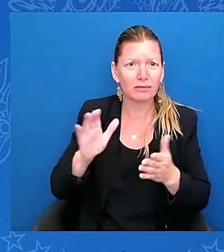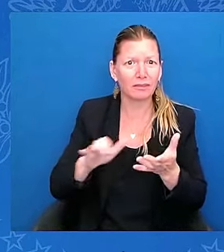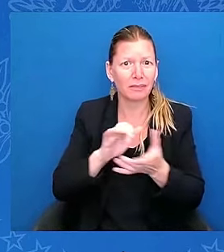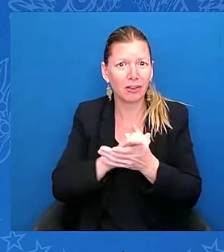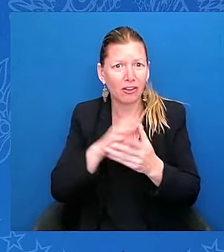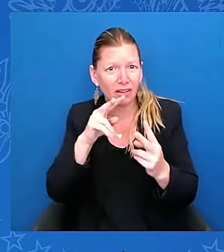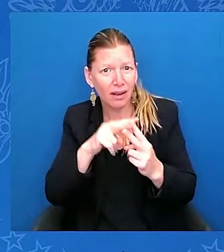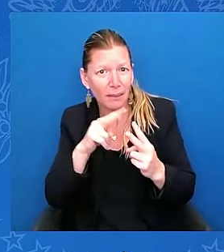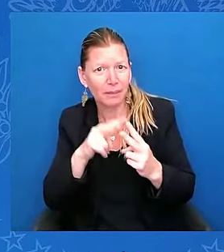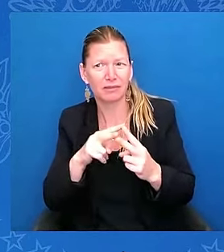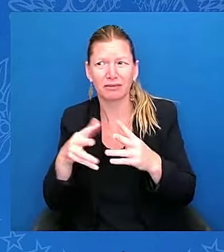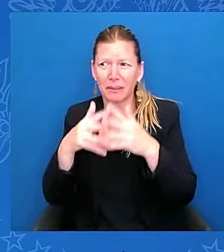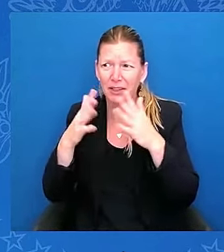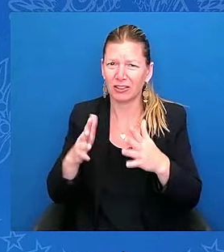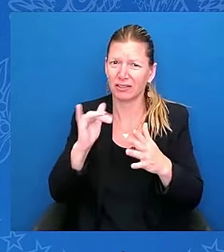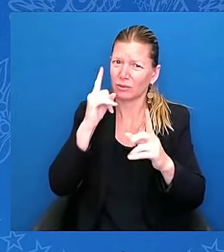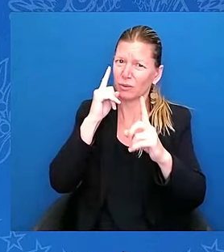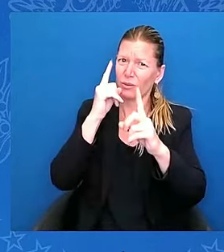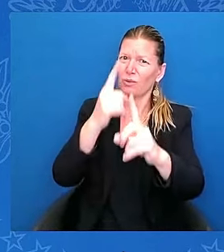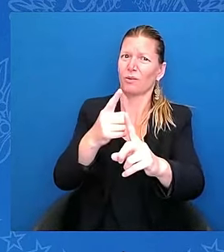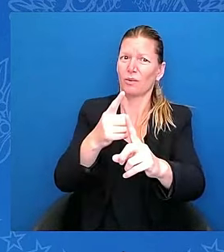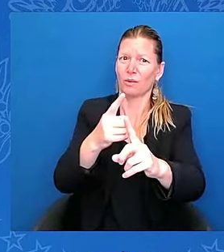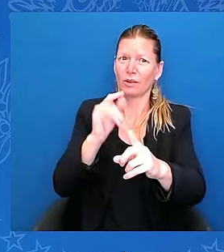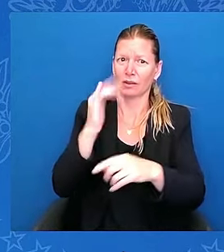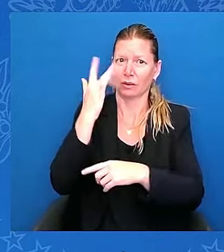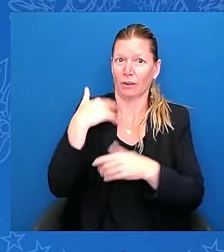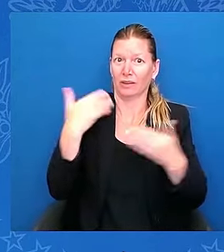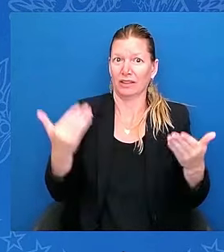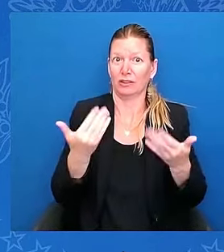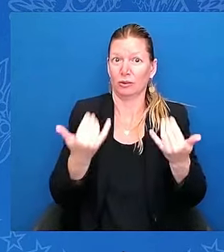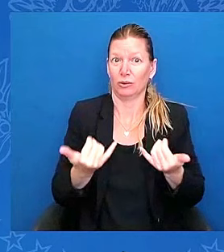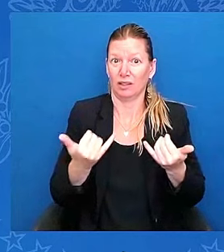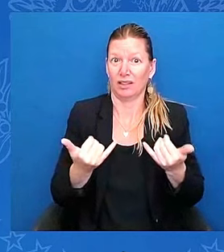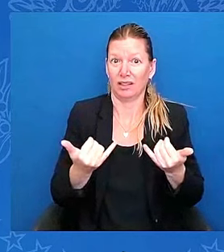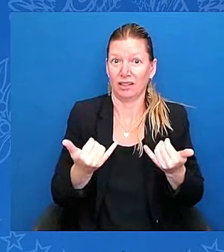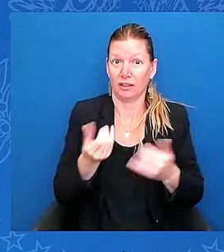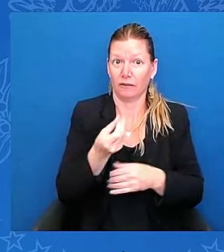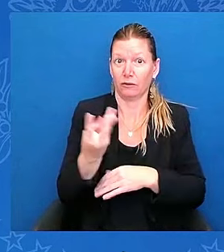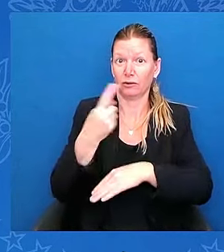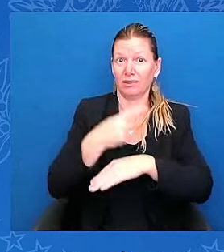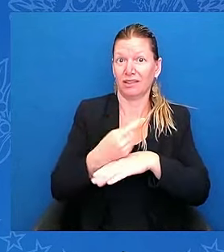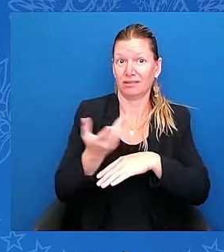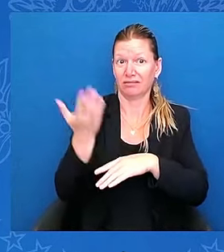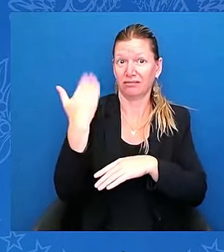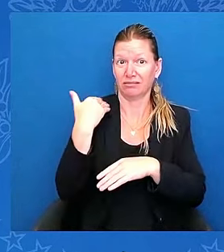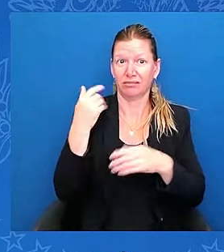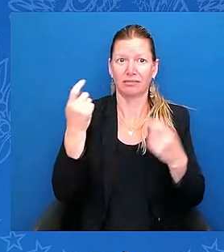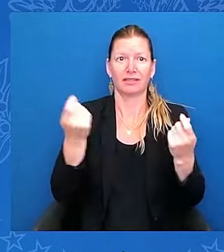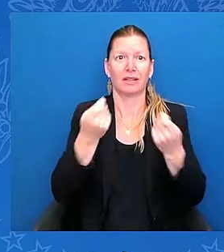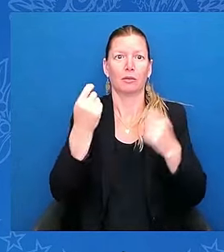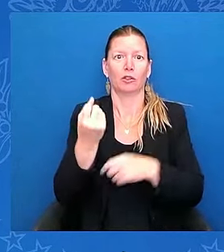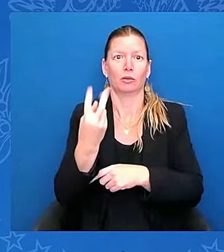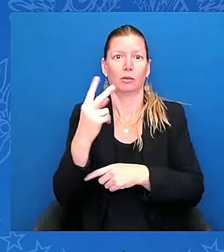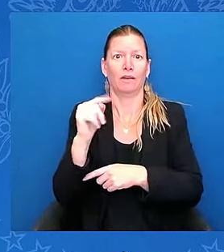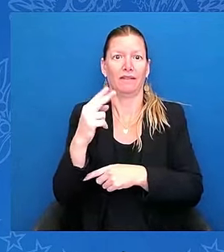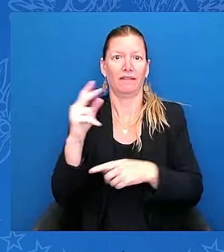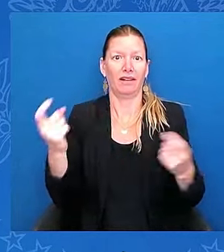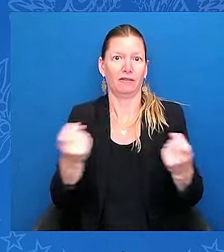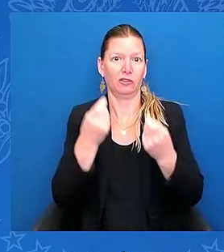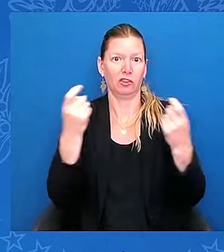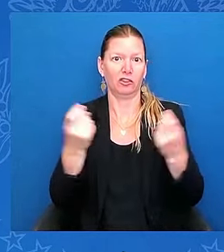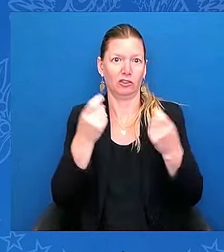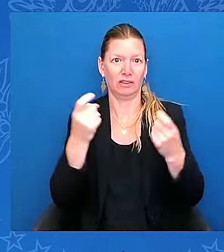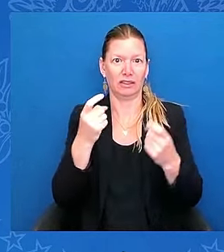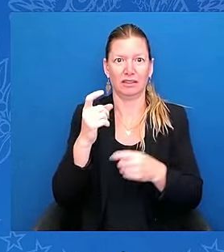of taking care of DREAMers that President Obama and I put in place. There are a few of these immigrant — of these immigration areas that have had